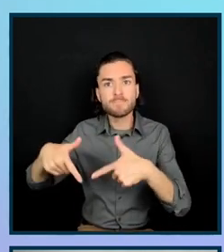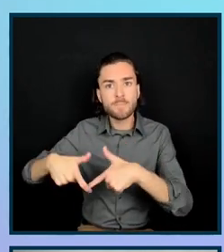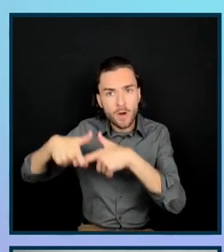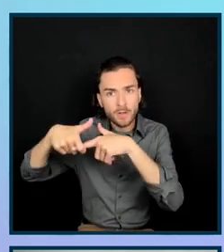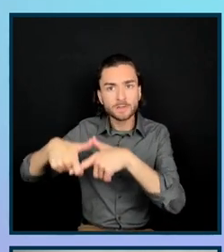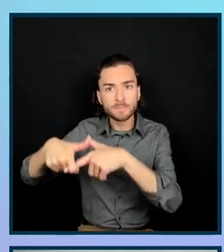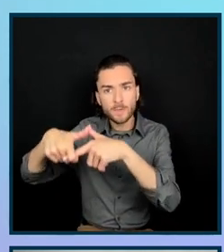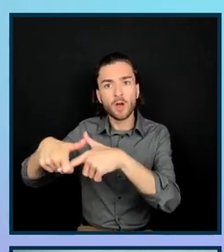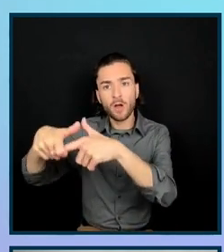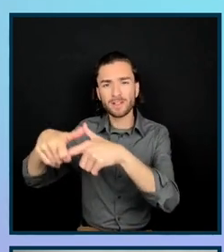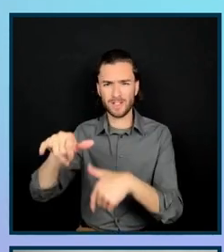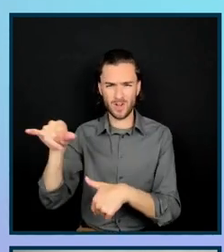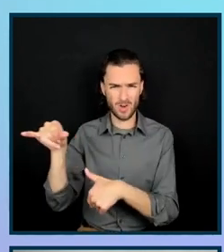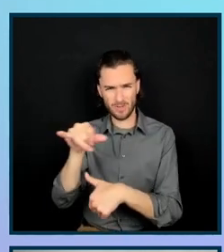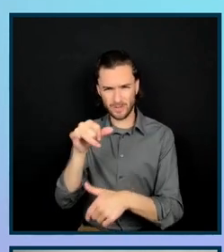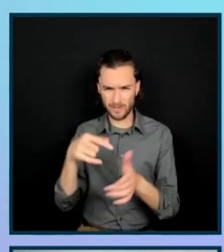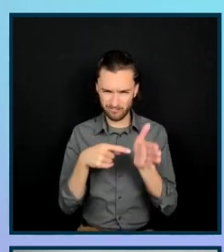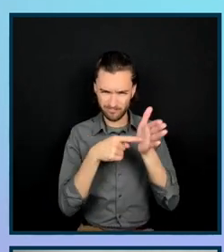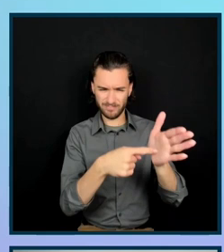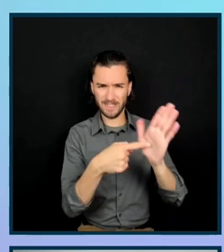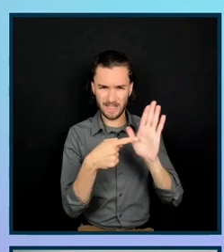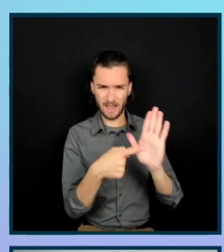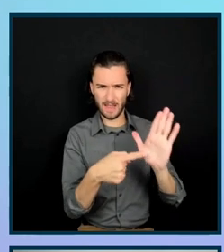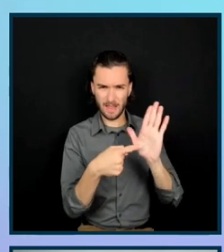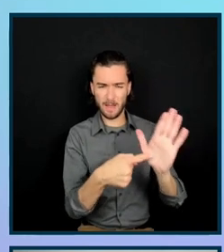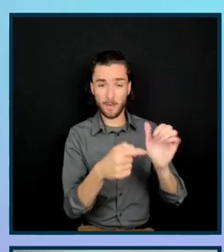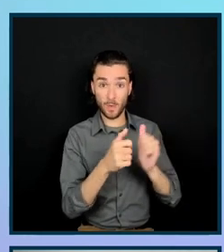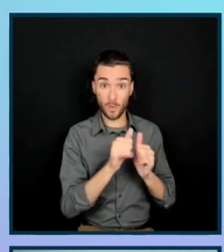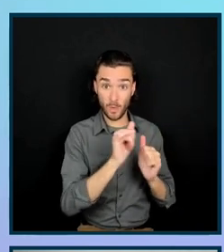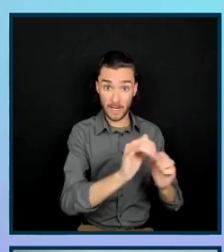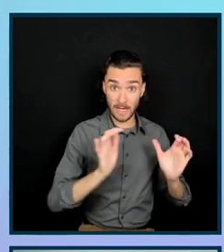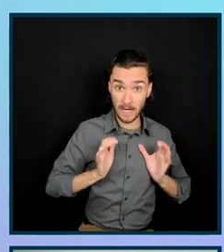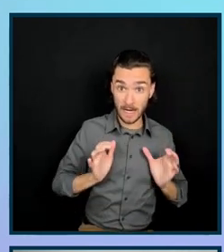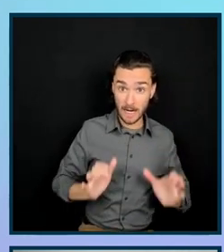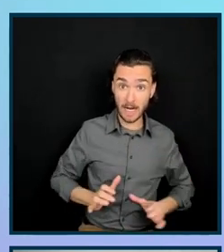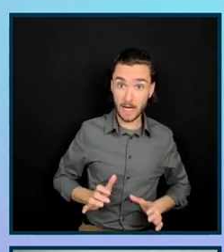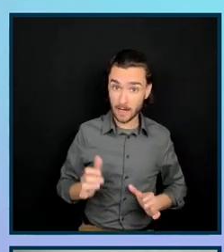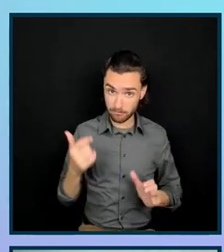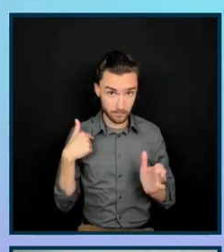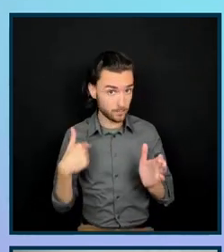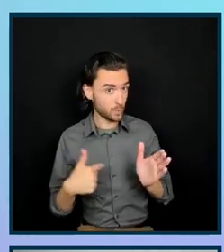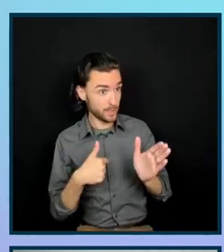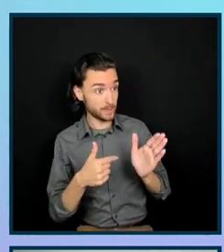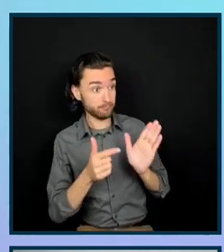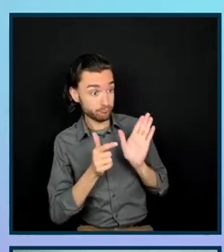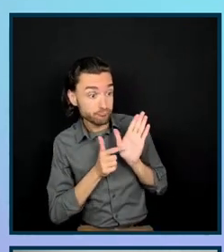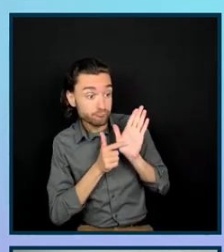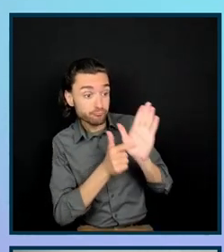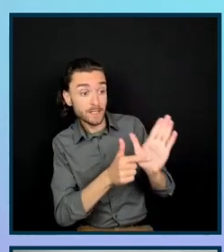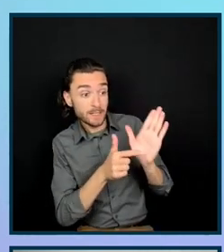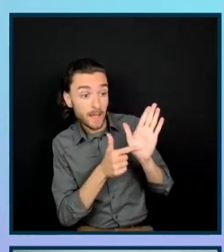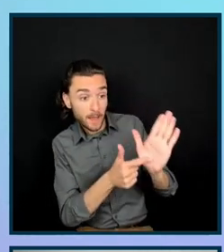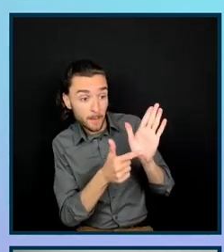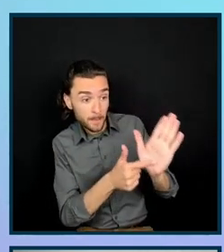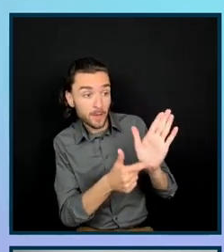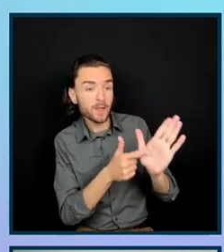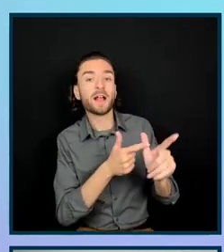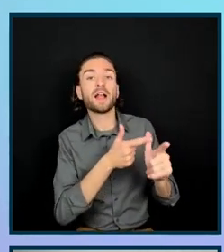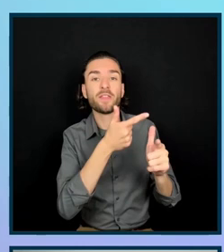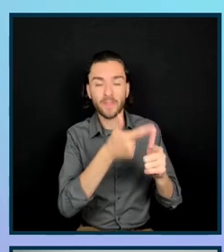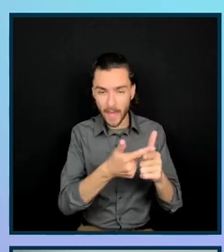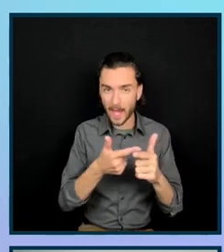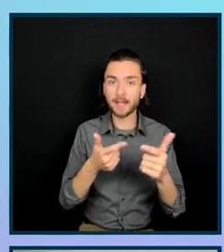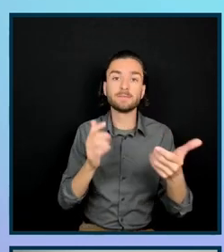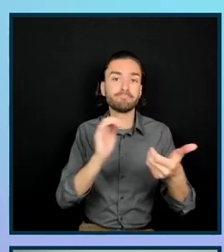work through some examples and questions live with the client. we provide those examples to teach and then we work through some more difficult ones on the site